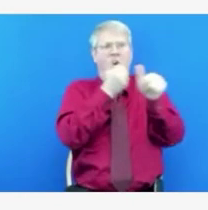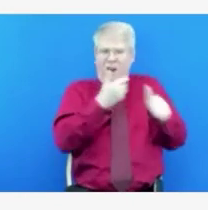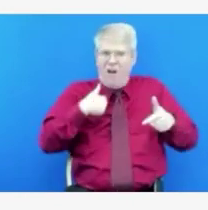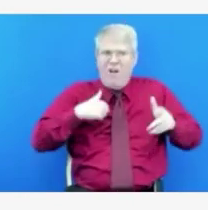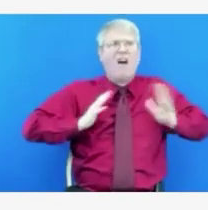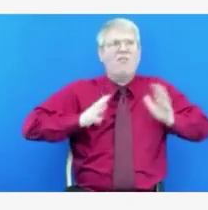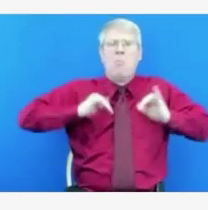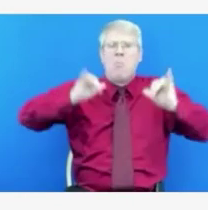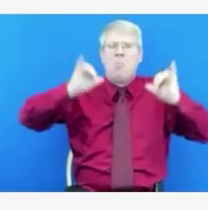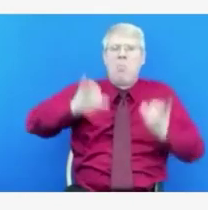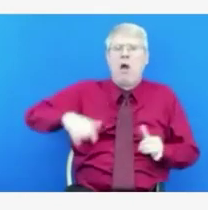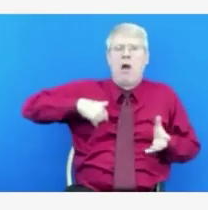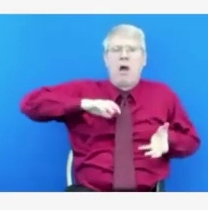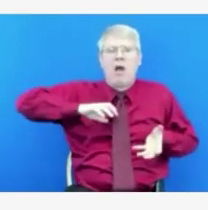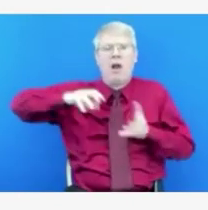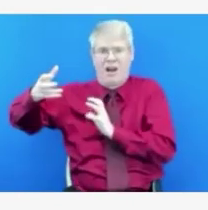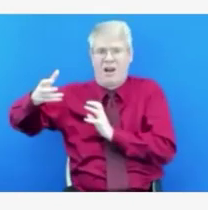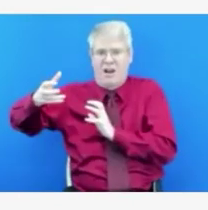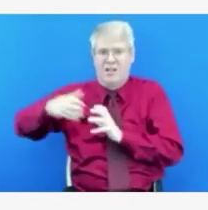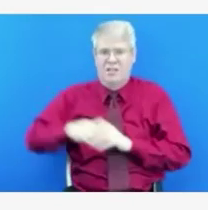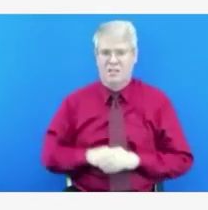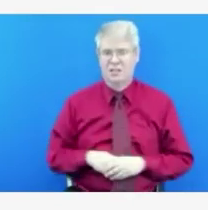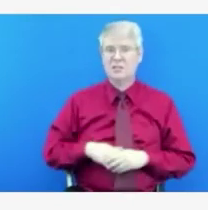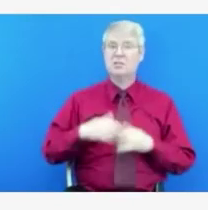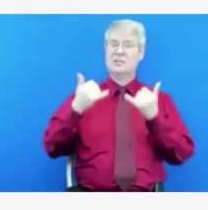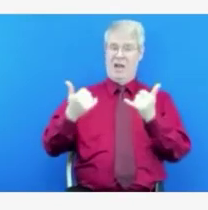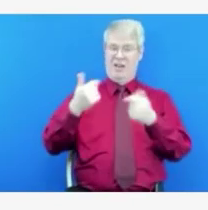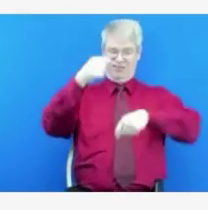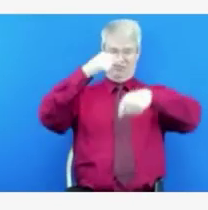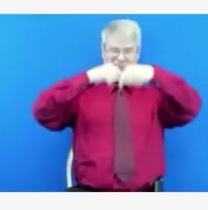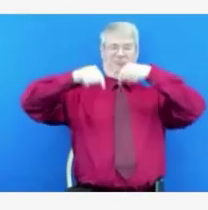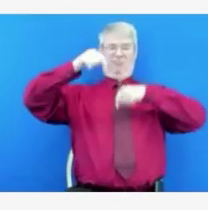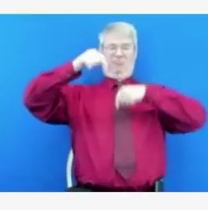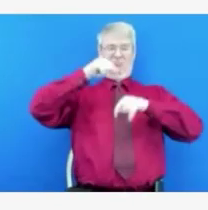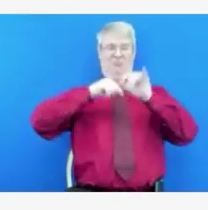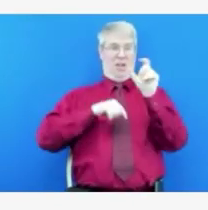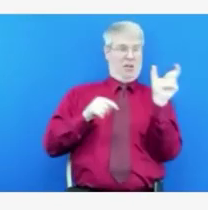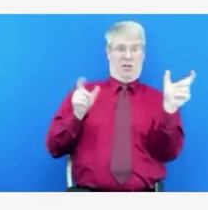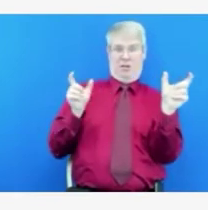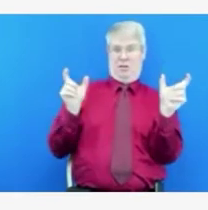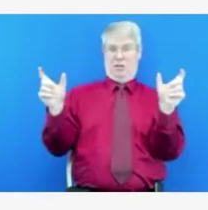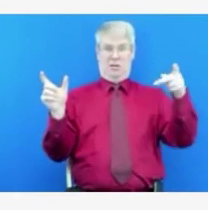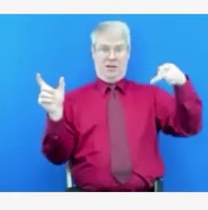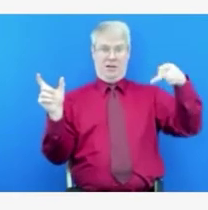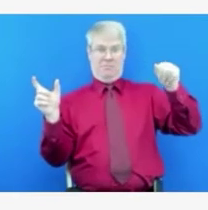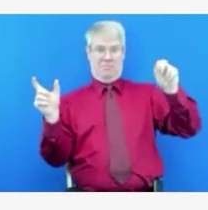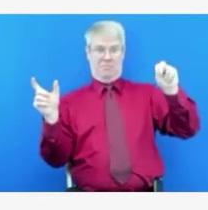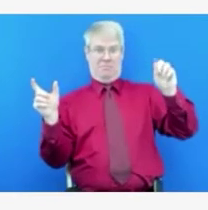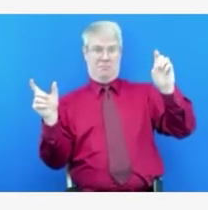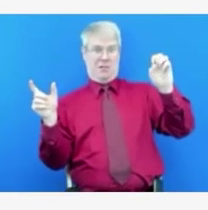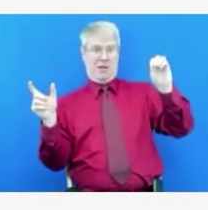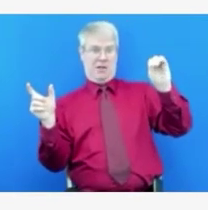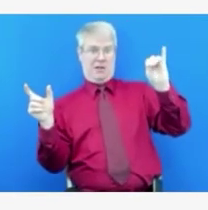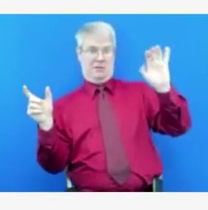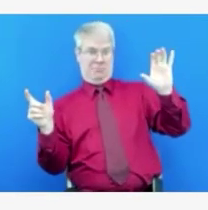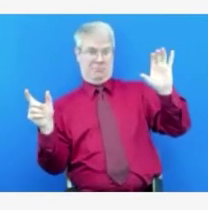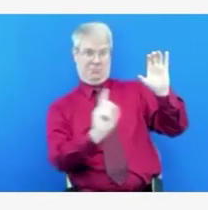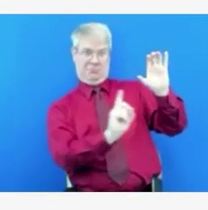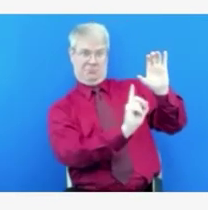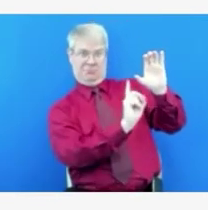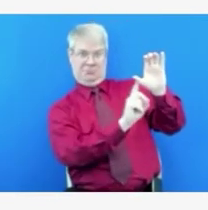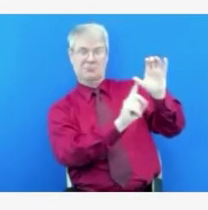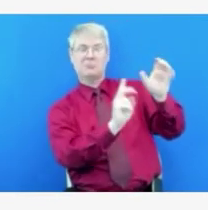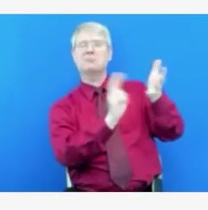pandemic, which is the unbridled spread of COVID, which does continue to endemic, which is a